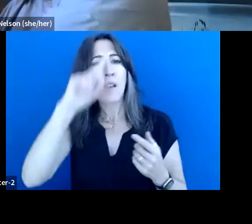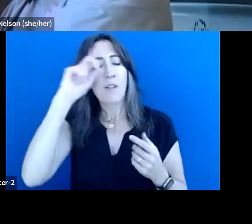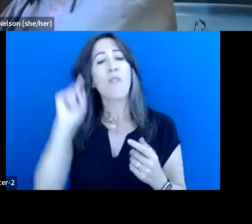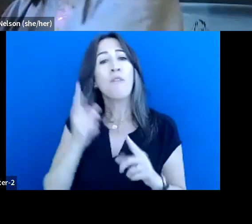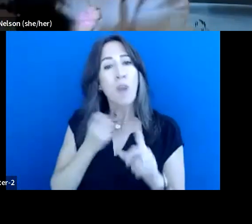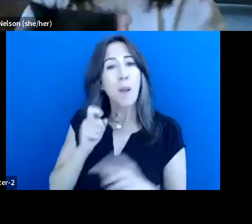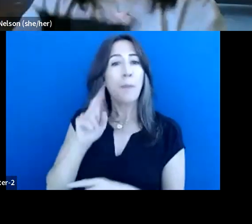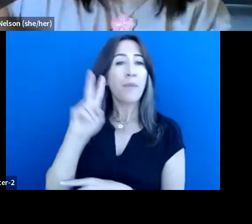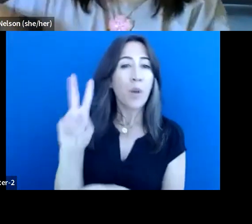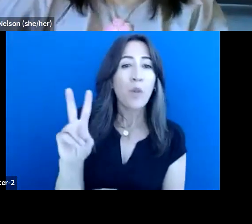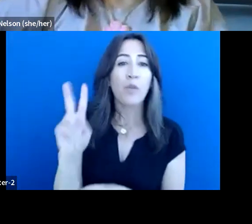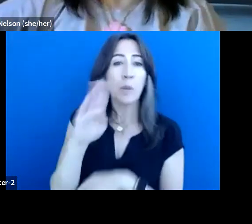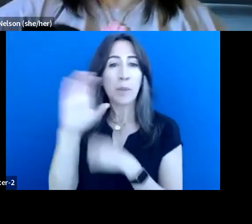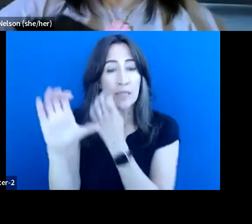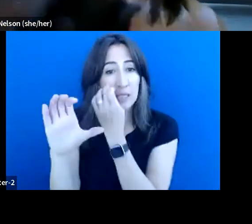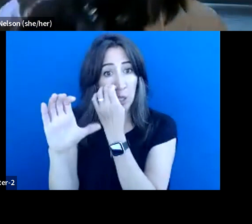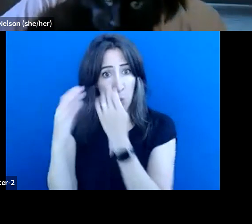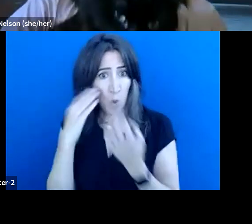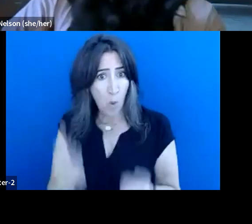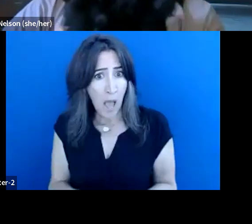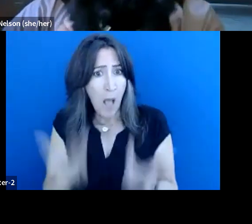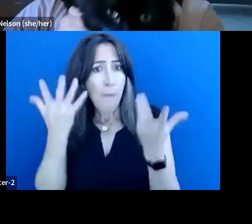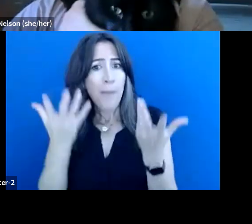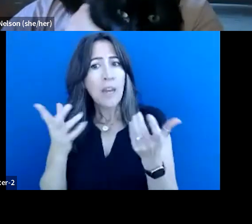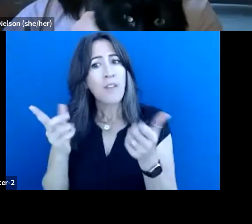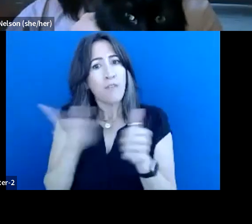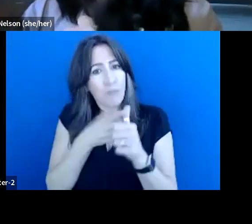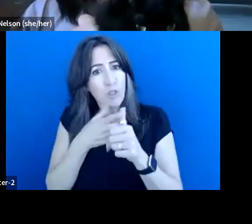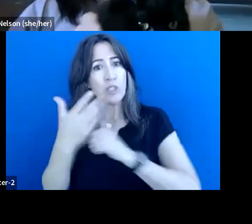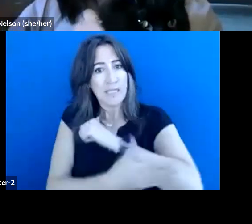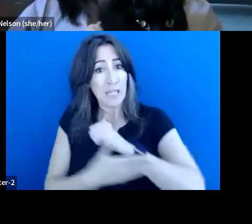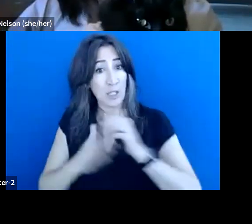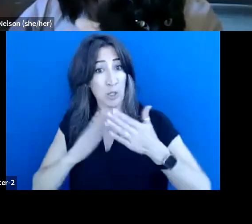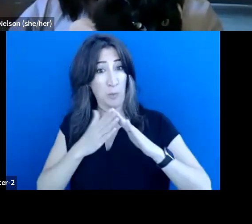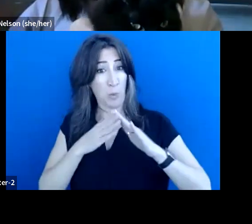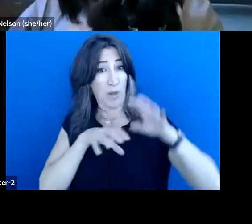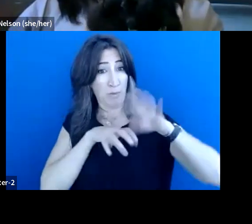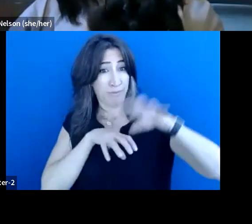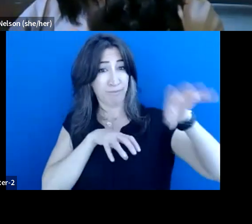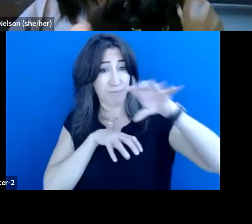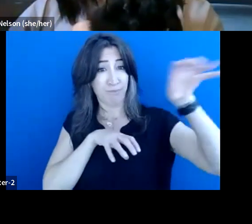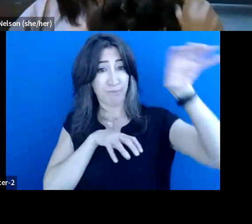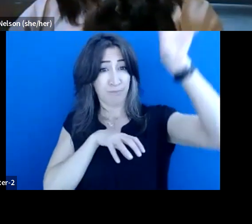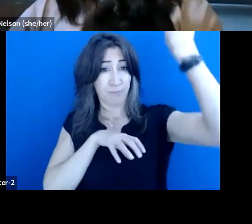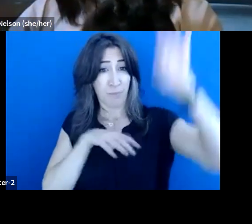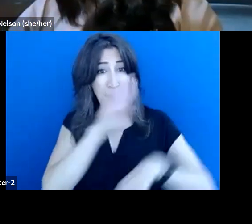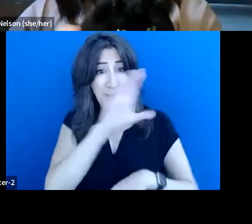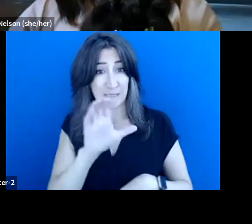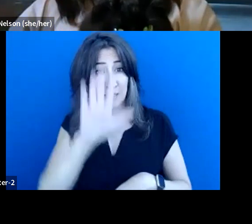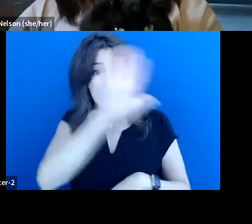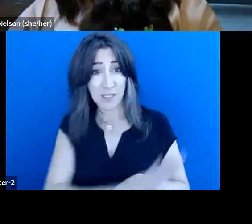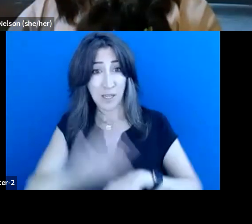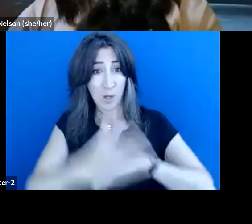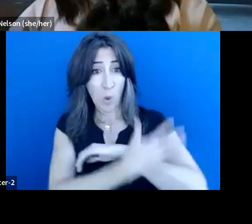know how many first nations communities there are, uh, along this coastline, you know, I've had